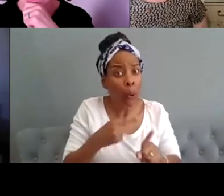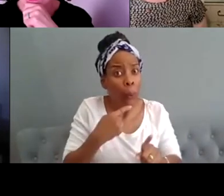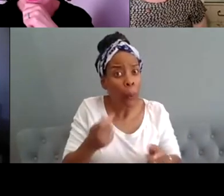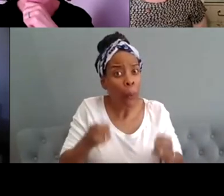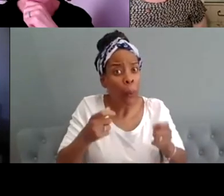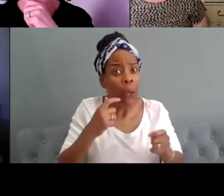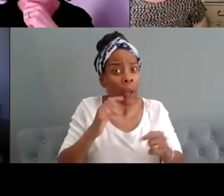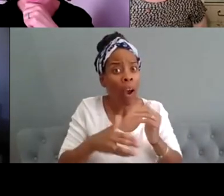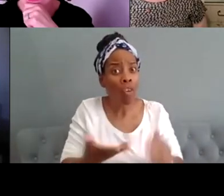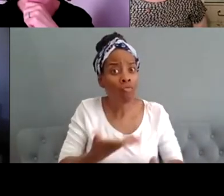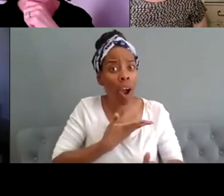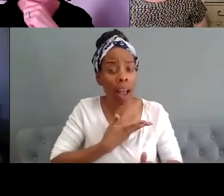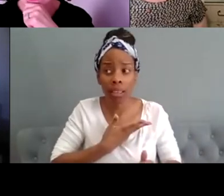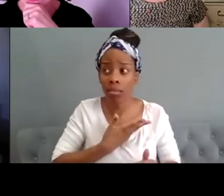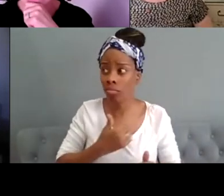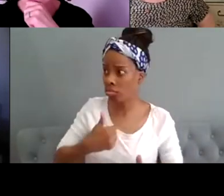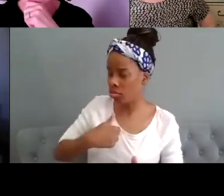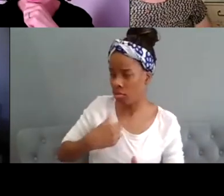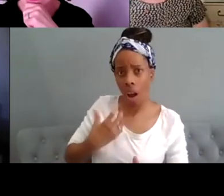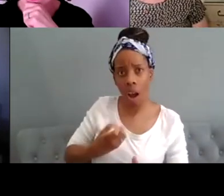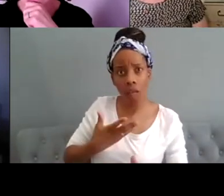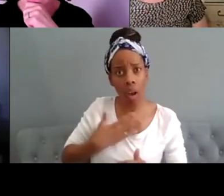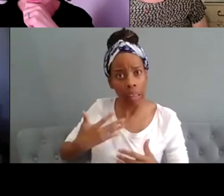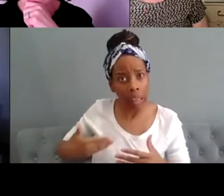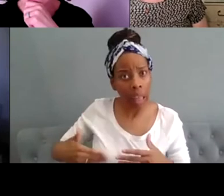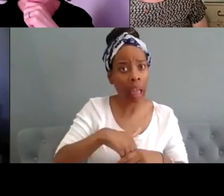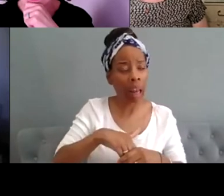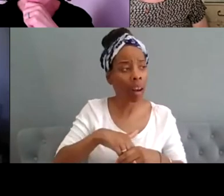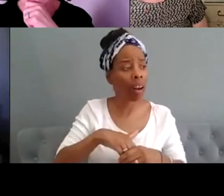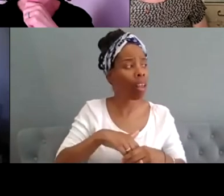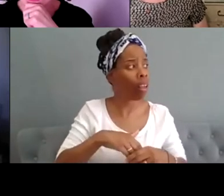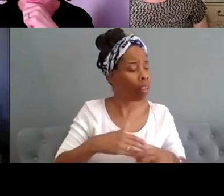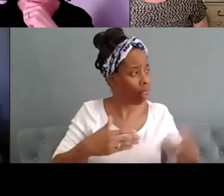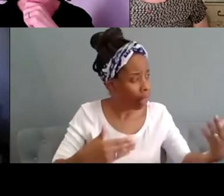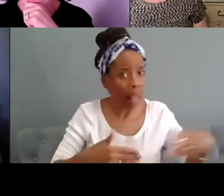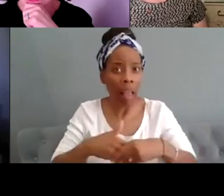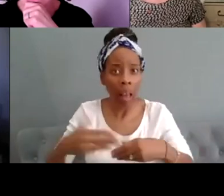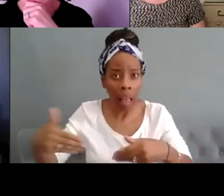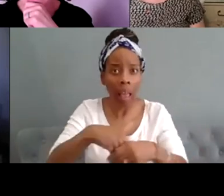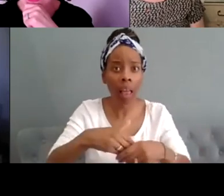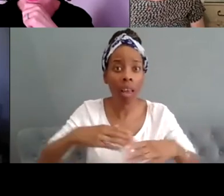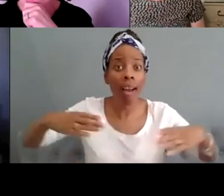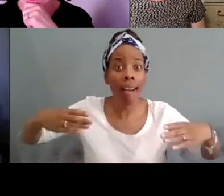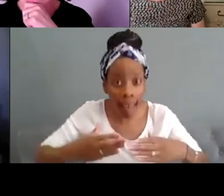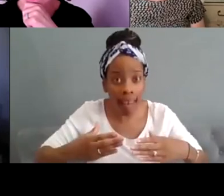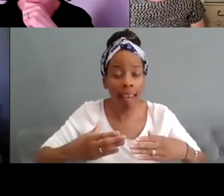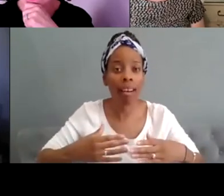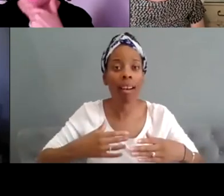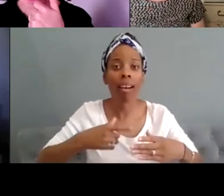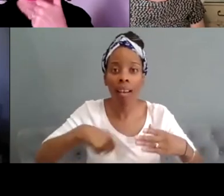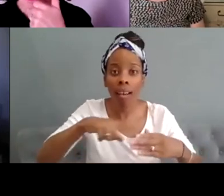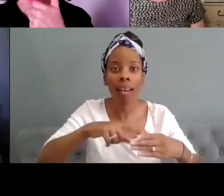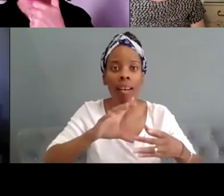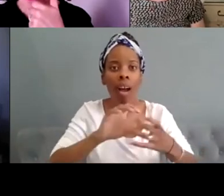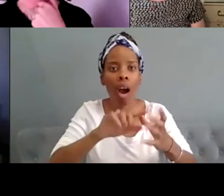practice and to be involved in and at the heart of arts and culture i think is something that we can maybe develop a bit further as uh